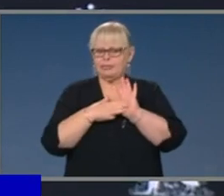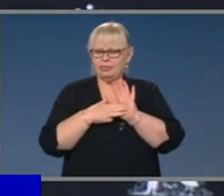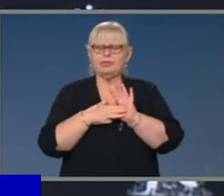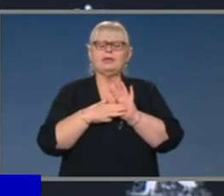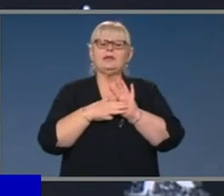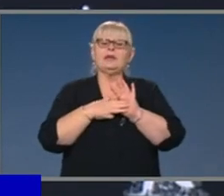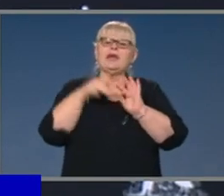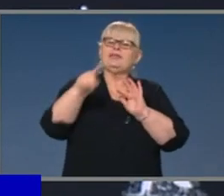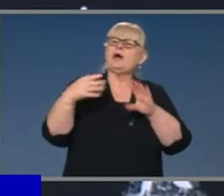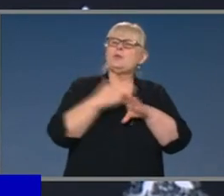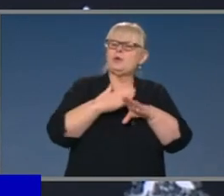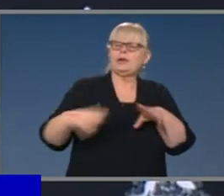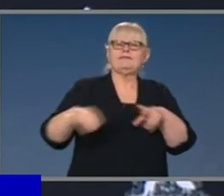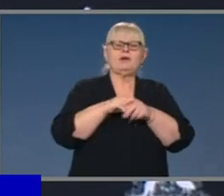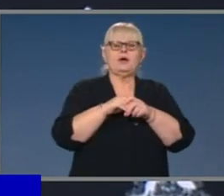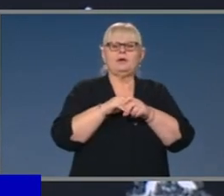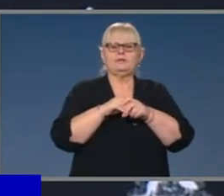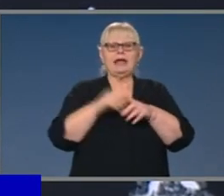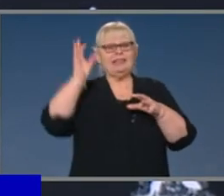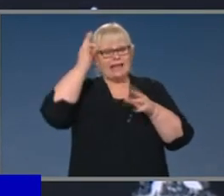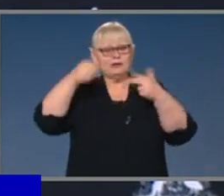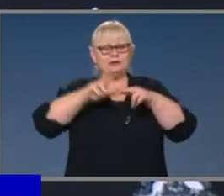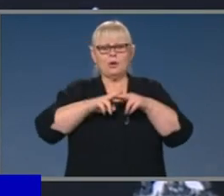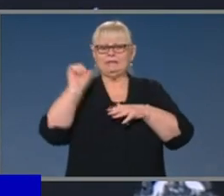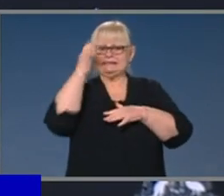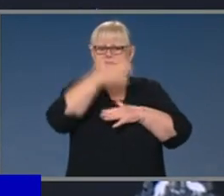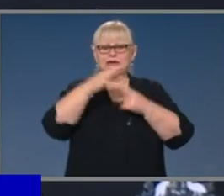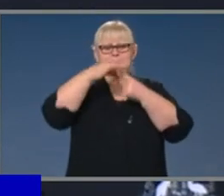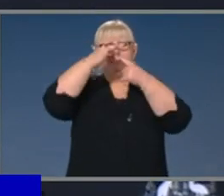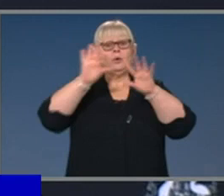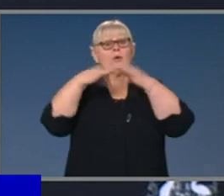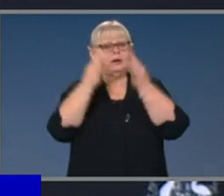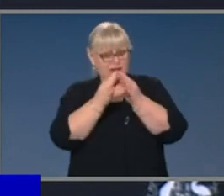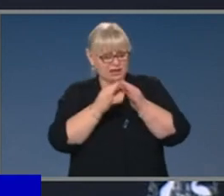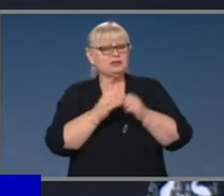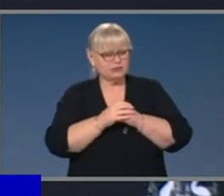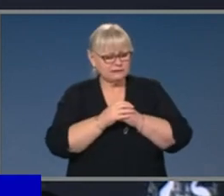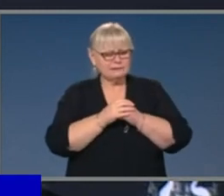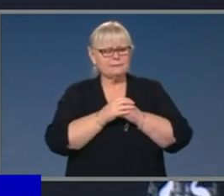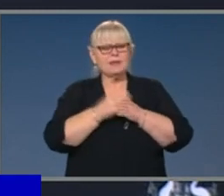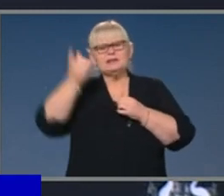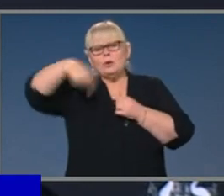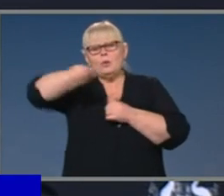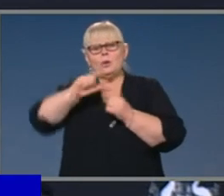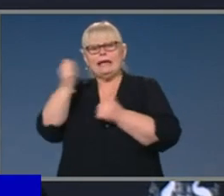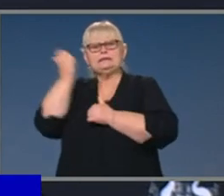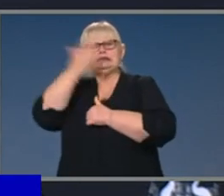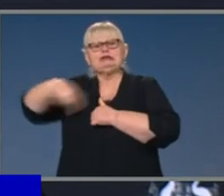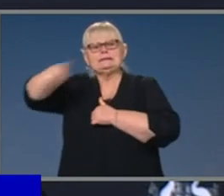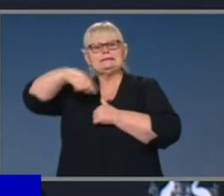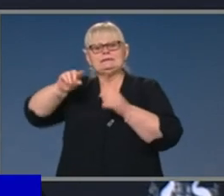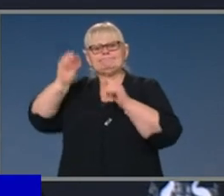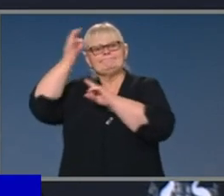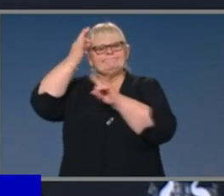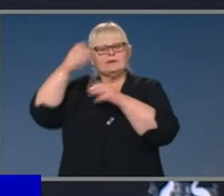course, involved the Council of Indigenous Peaks, and they will be considering those new goals over the